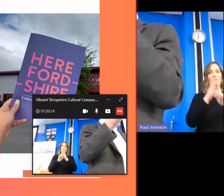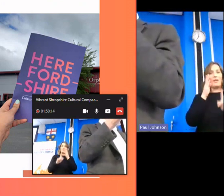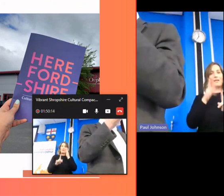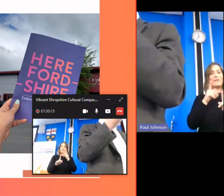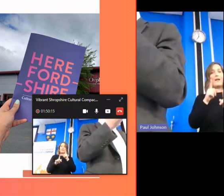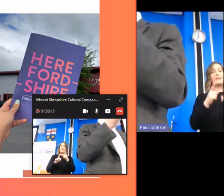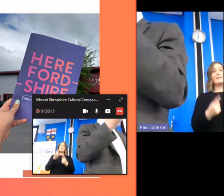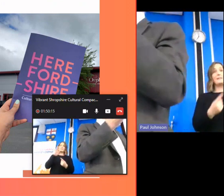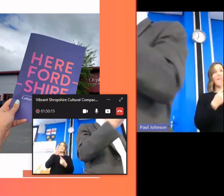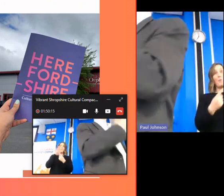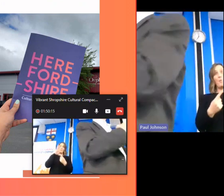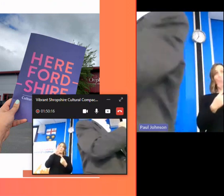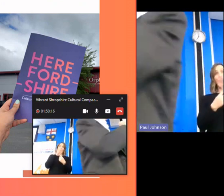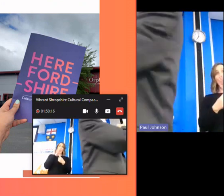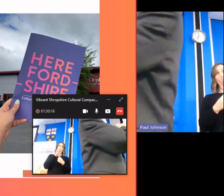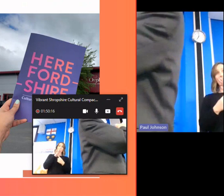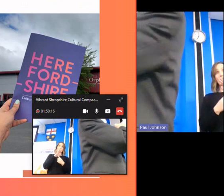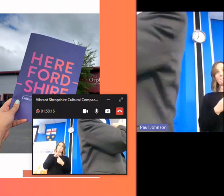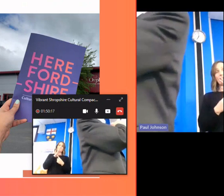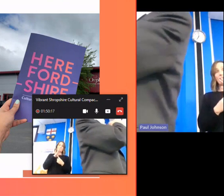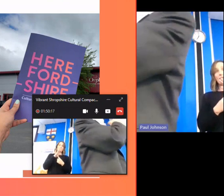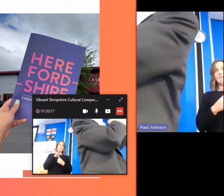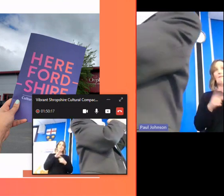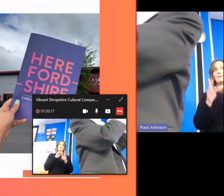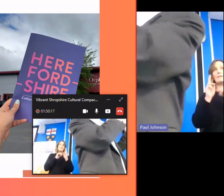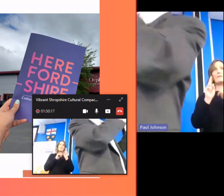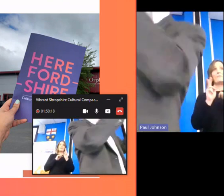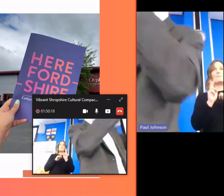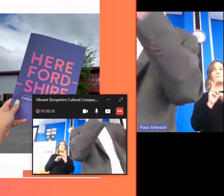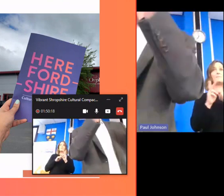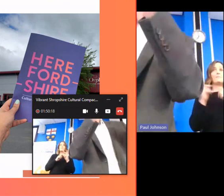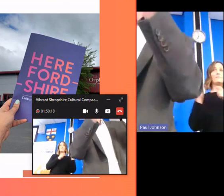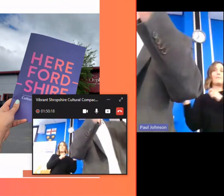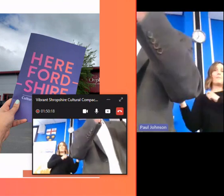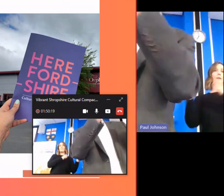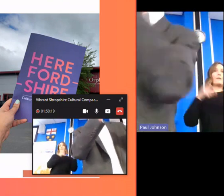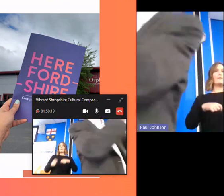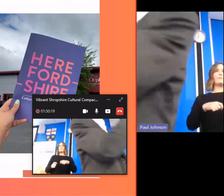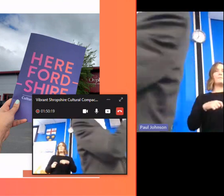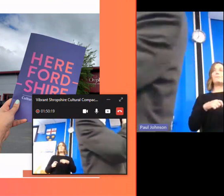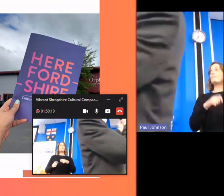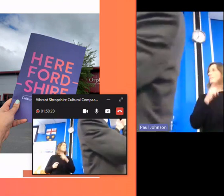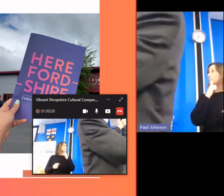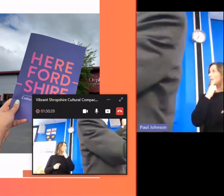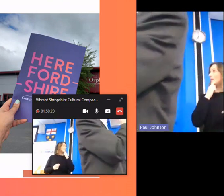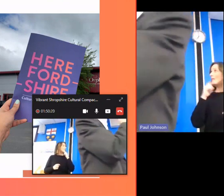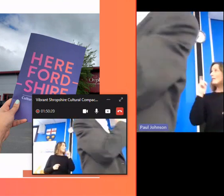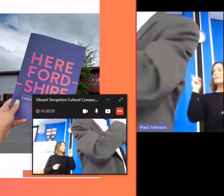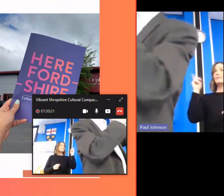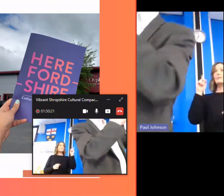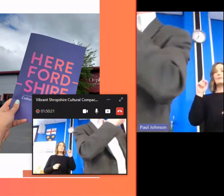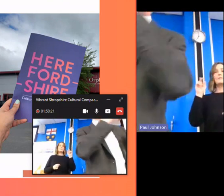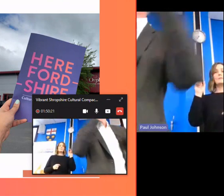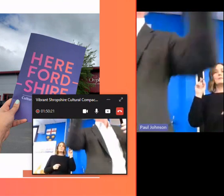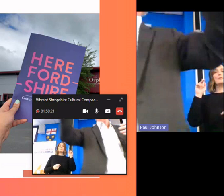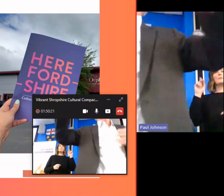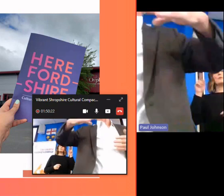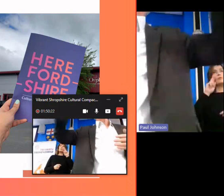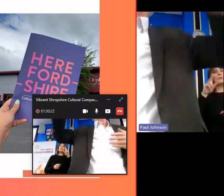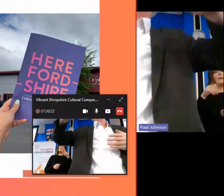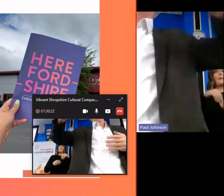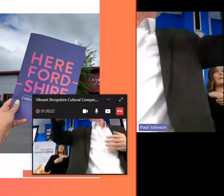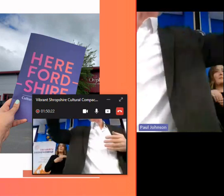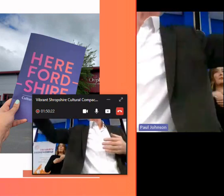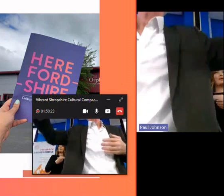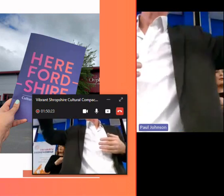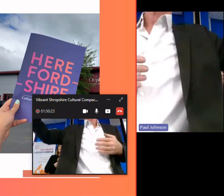important again i think the um the bringing the um you know you can see from round not membership there